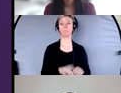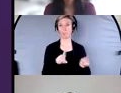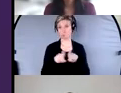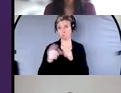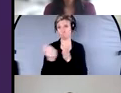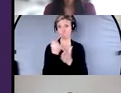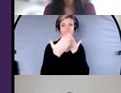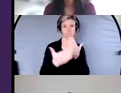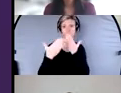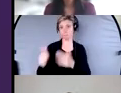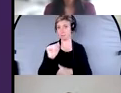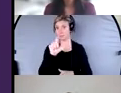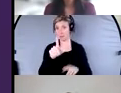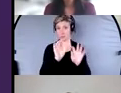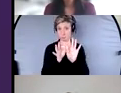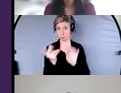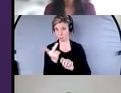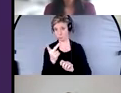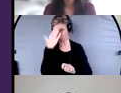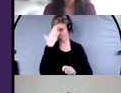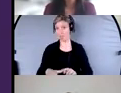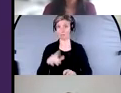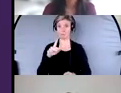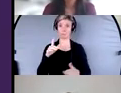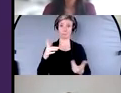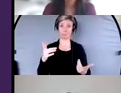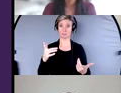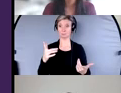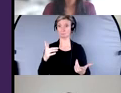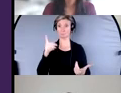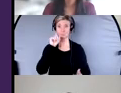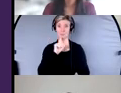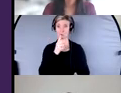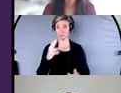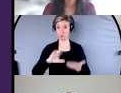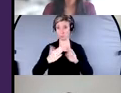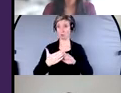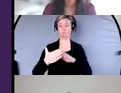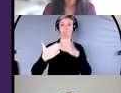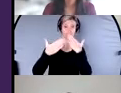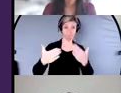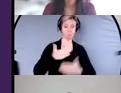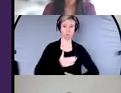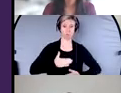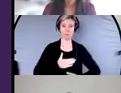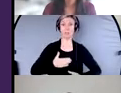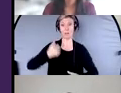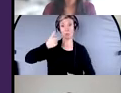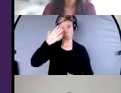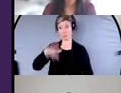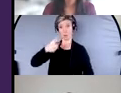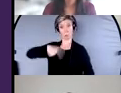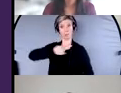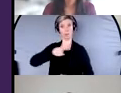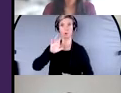interpreters today. Uh, I know they're greatly appreciated from our, uh, and members, um, as well. And we continue to provide ASL for